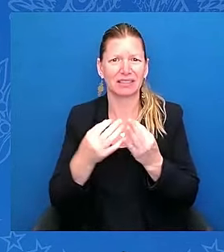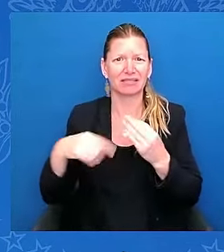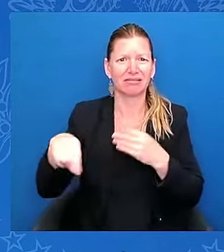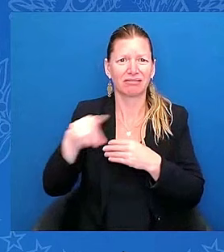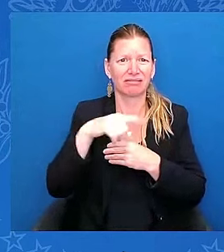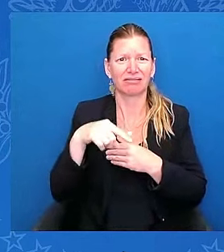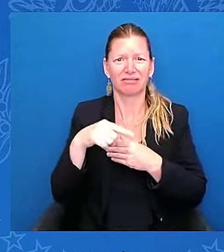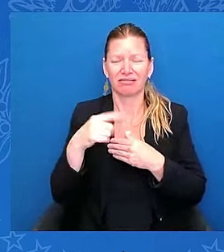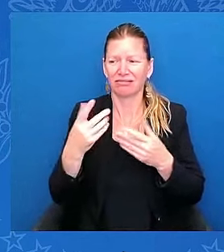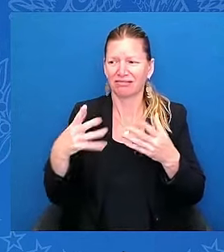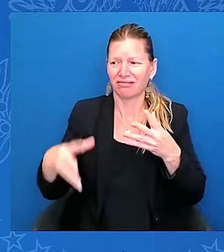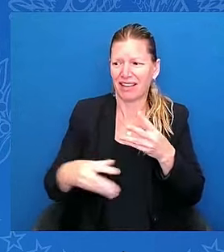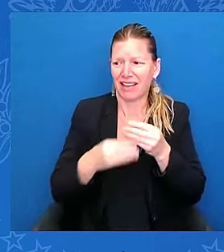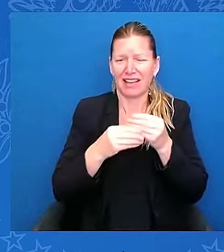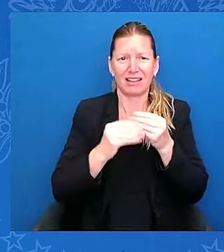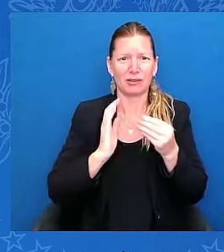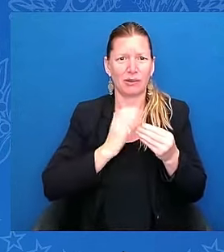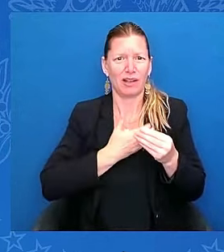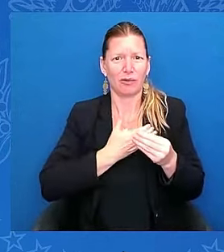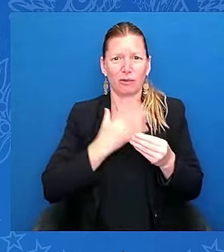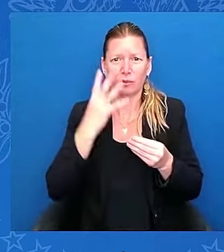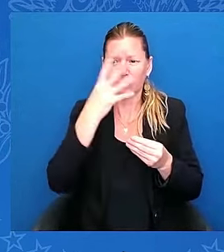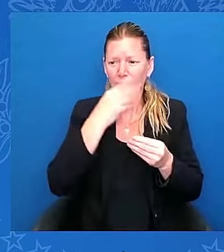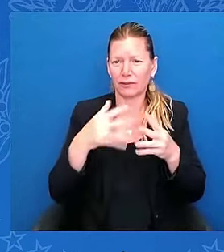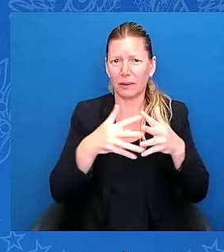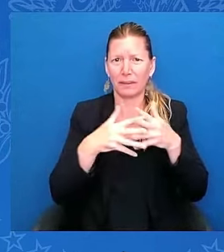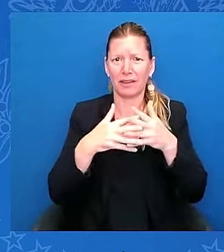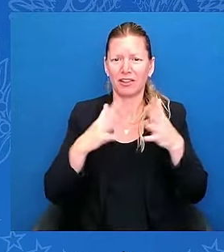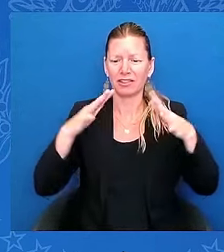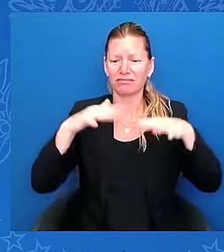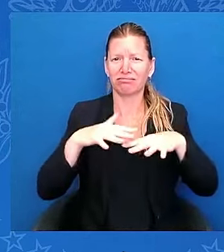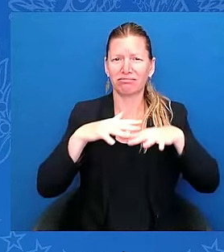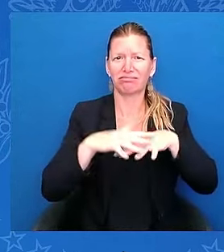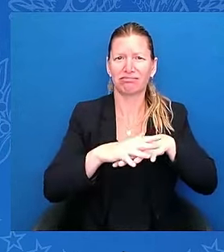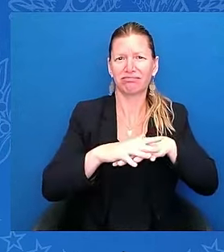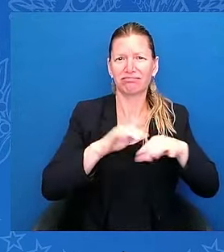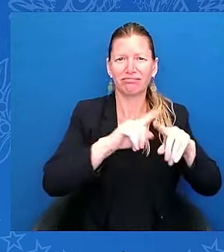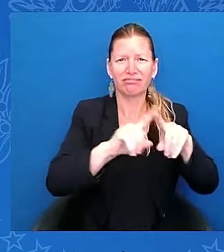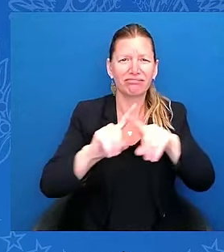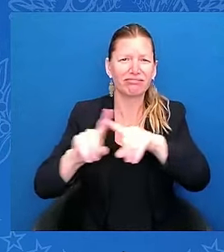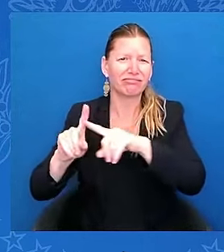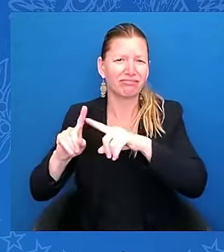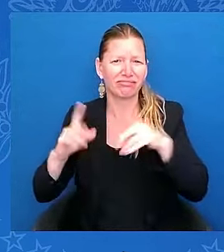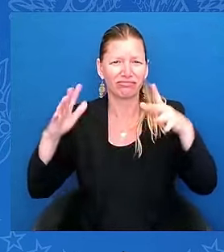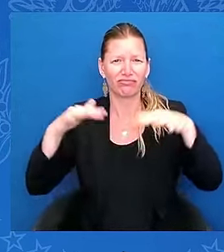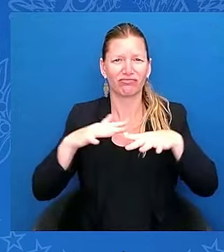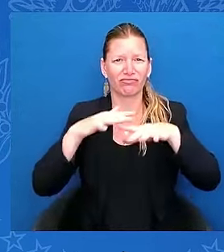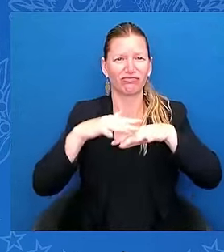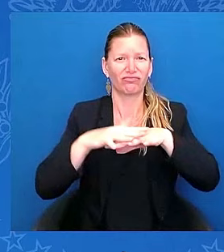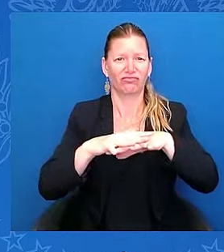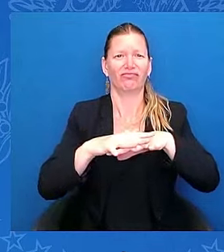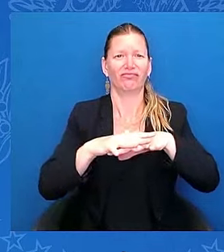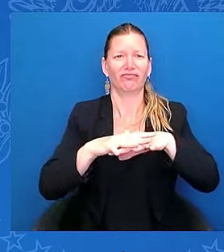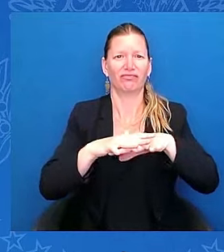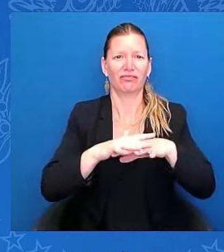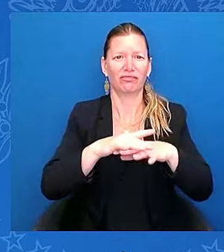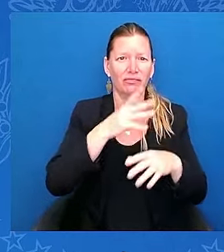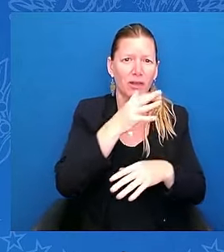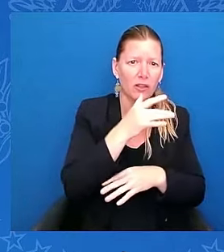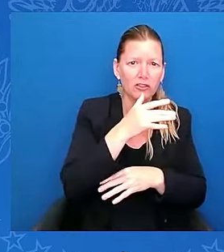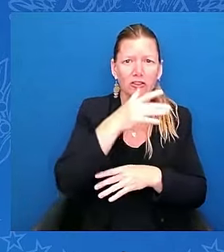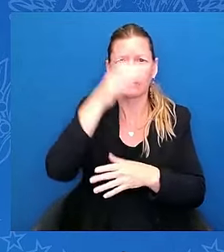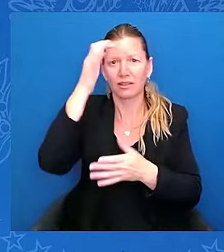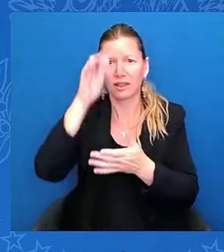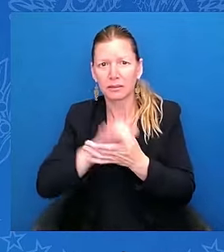and husbands and dreamers who have waited so long, worked so hard and